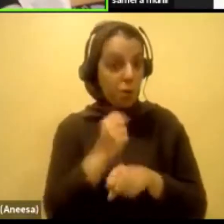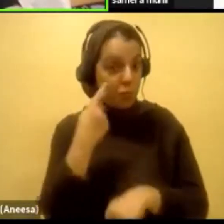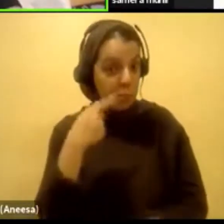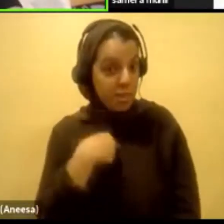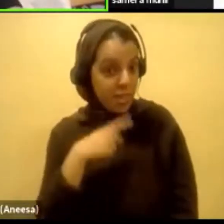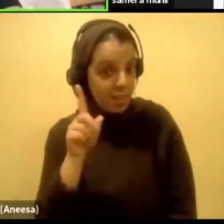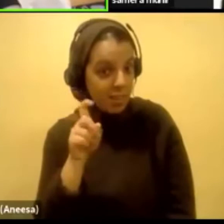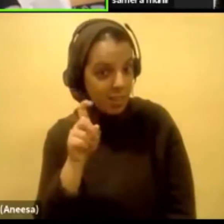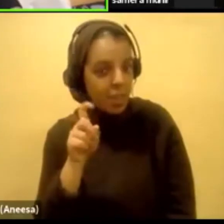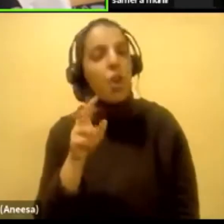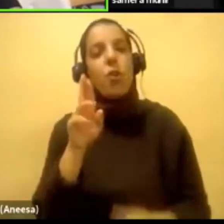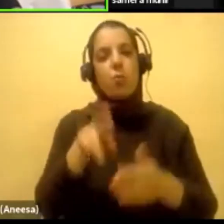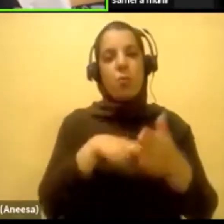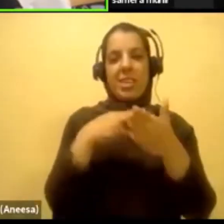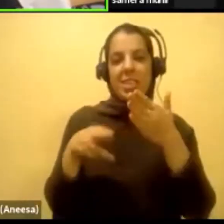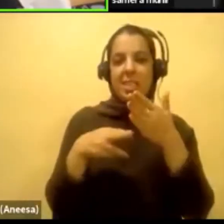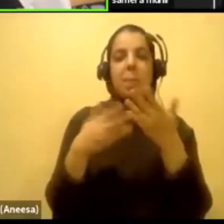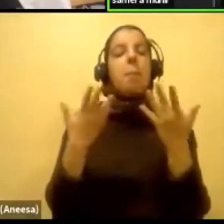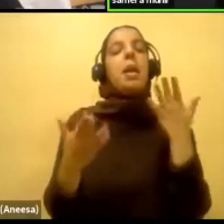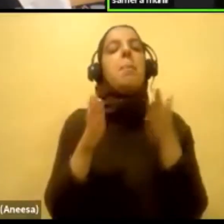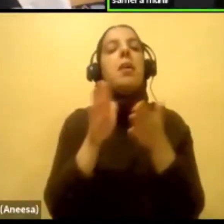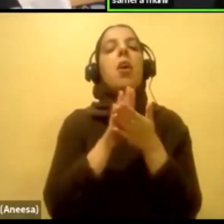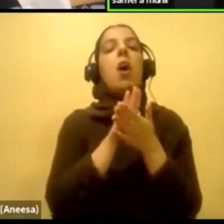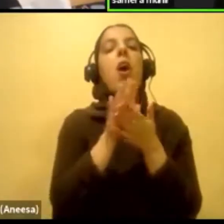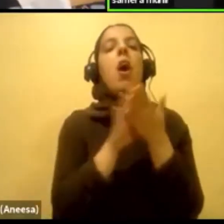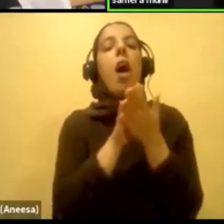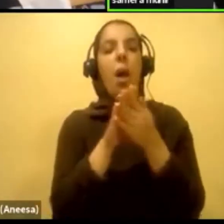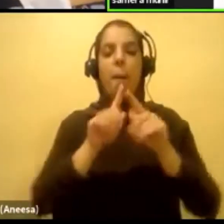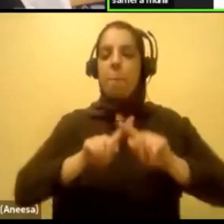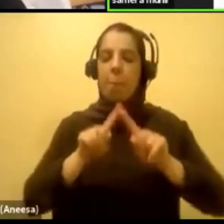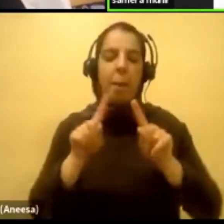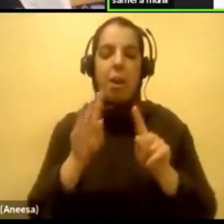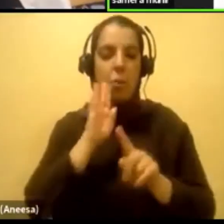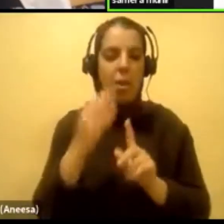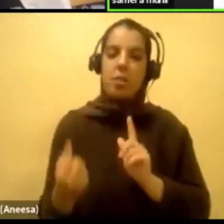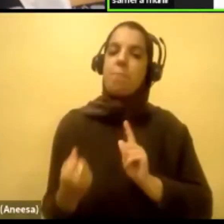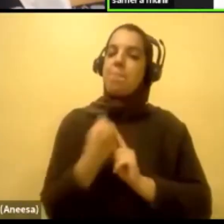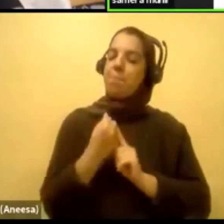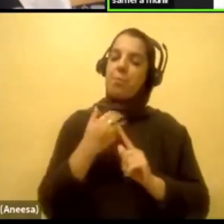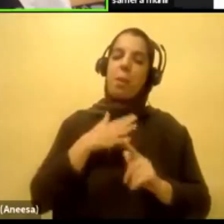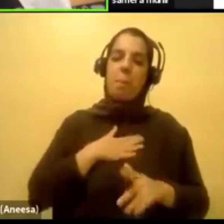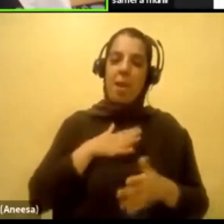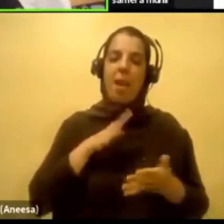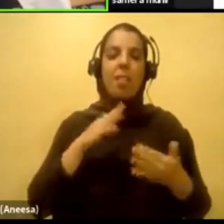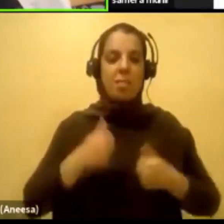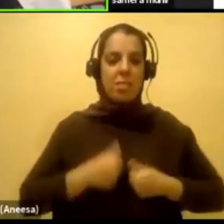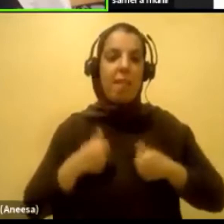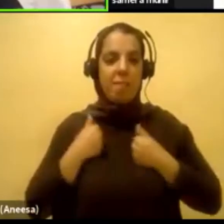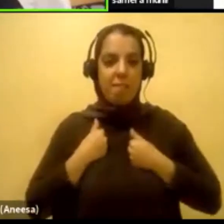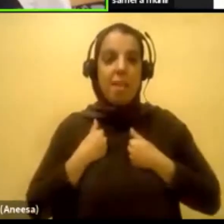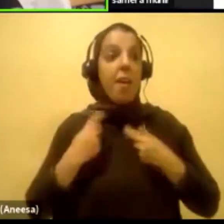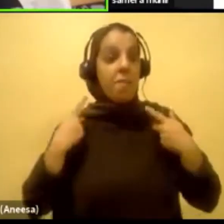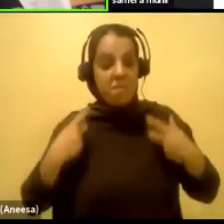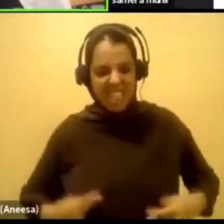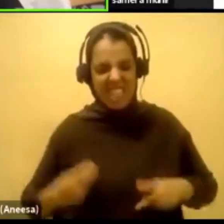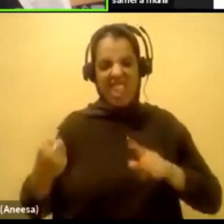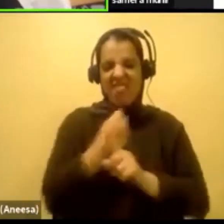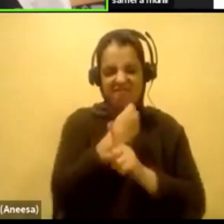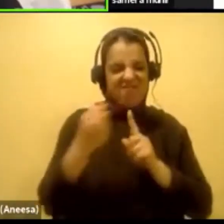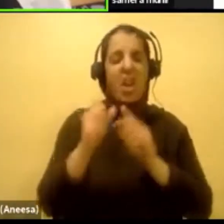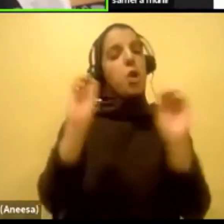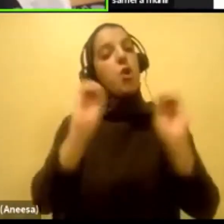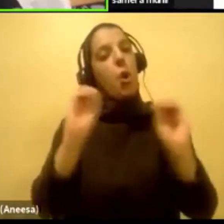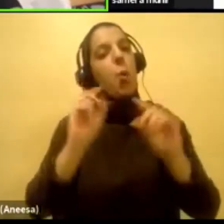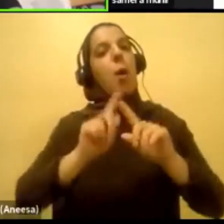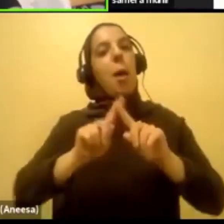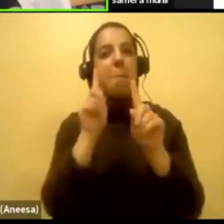subtle, but it's deathly. It's not, it's not on a physical violence length, but it is deathly. It's physical in a way